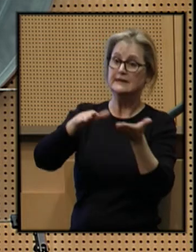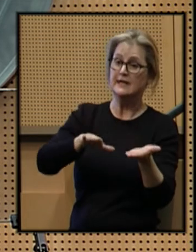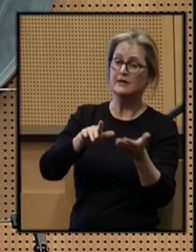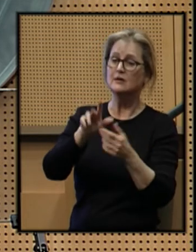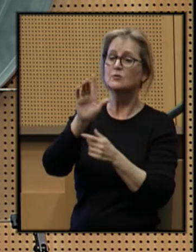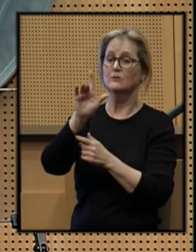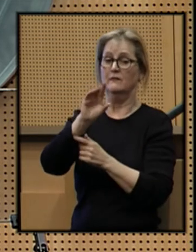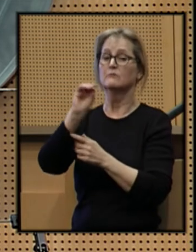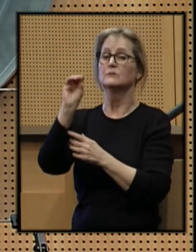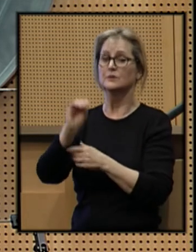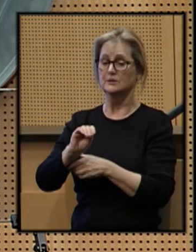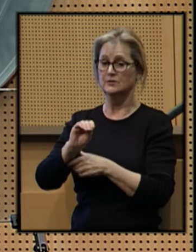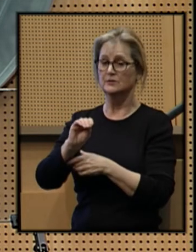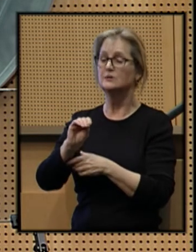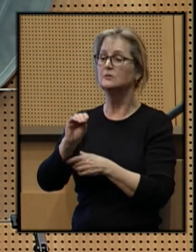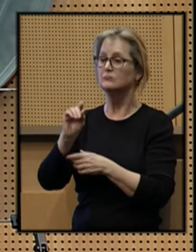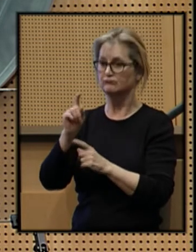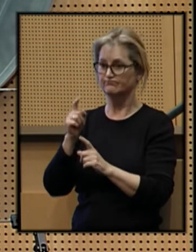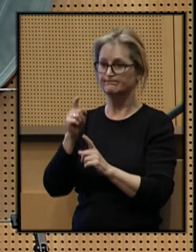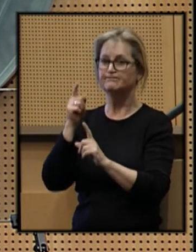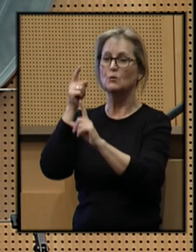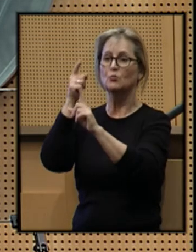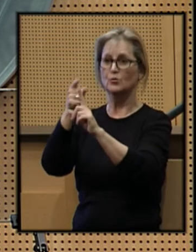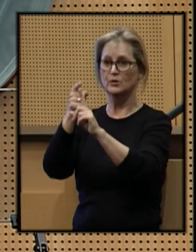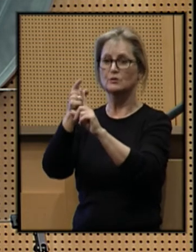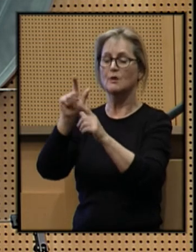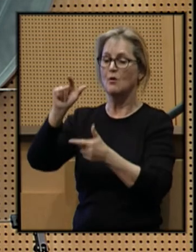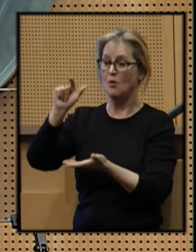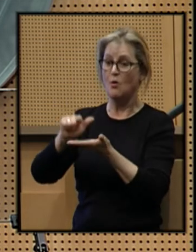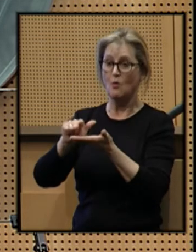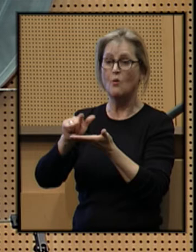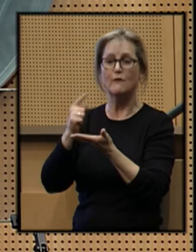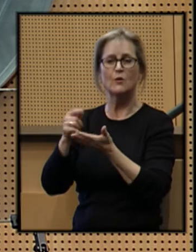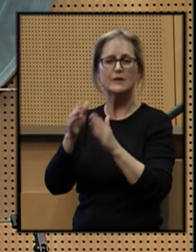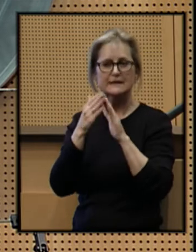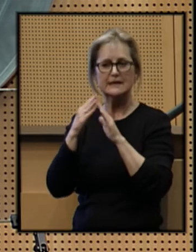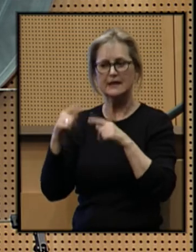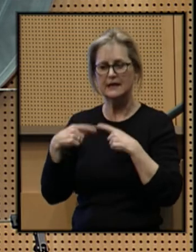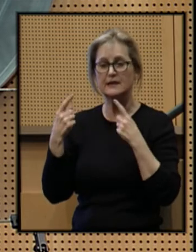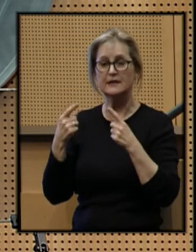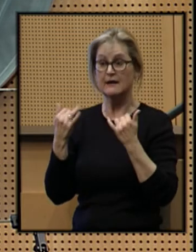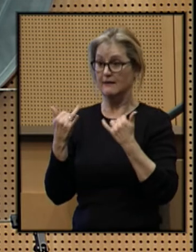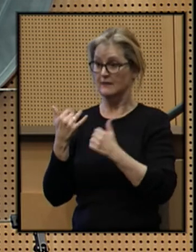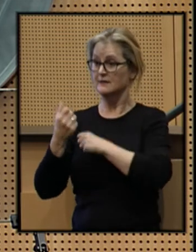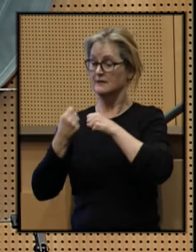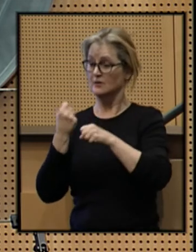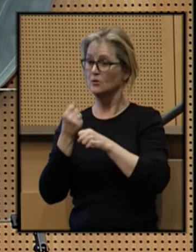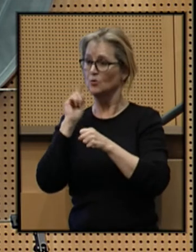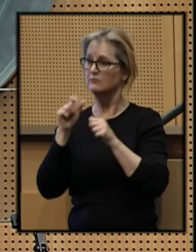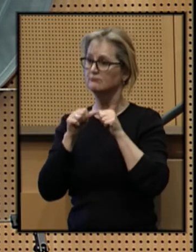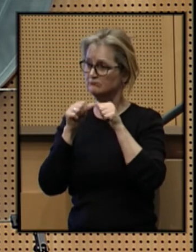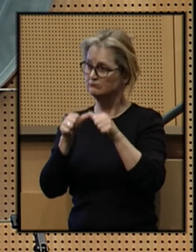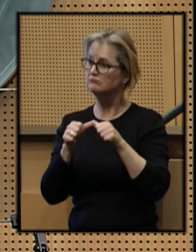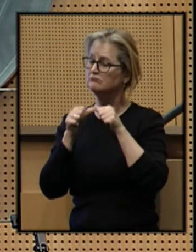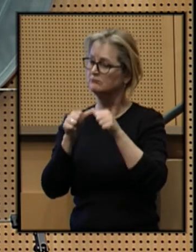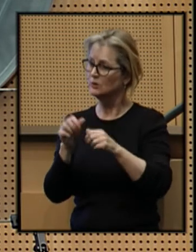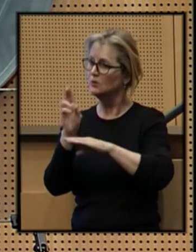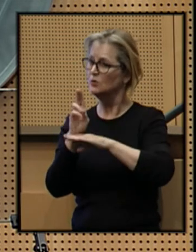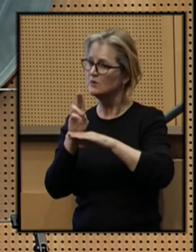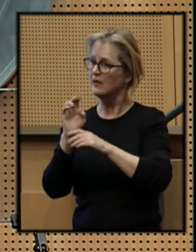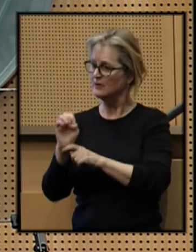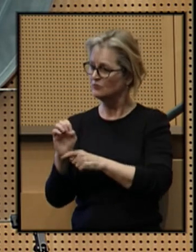25%, reaching an all-time low for the city. And this year, we will continue using